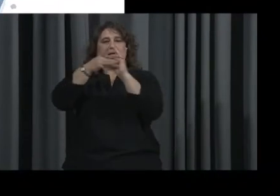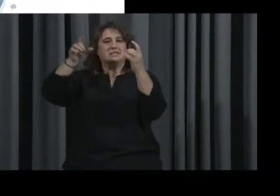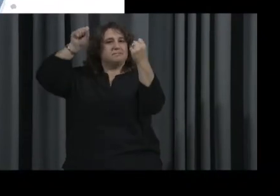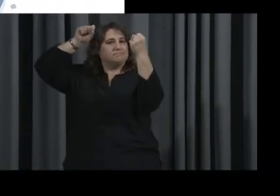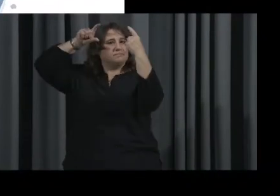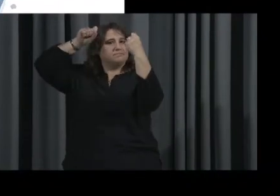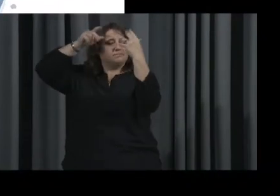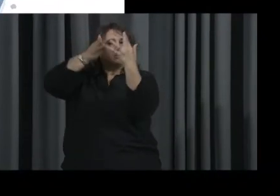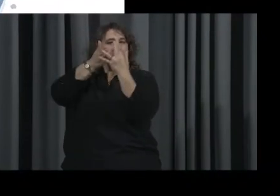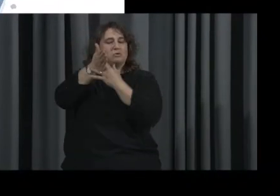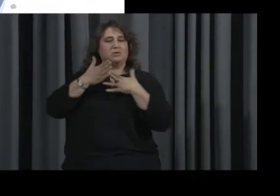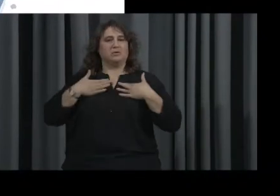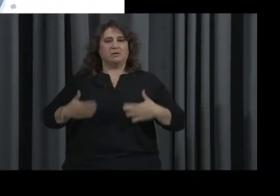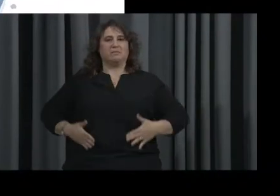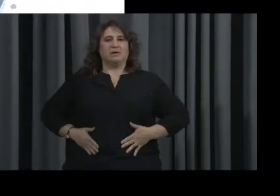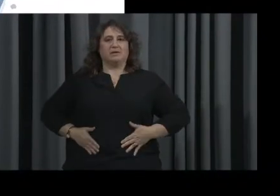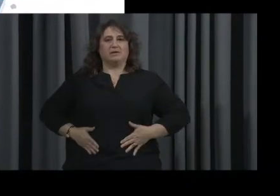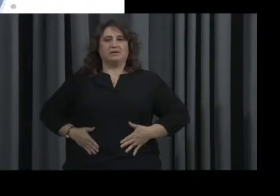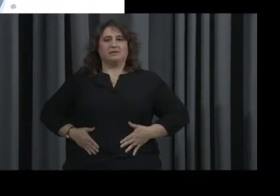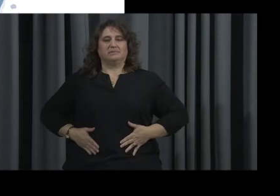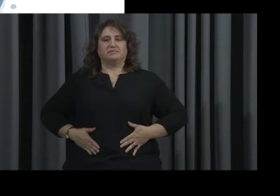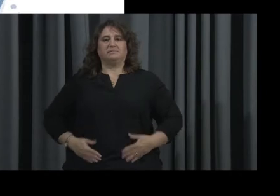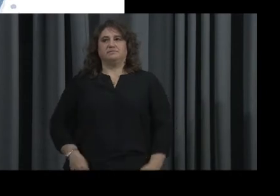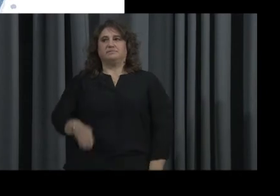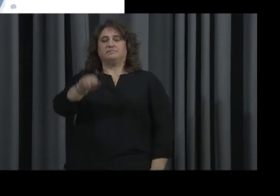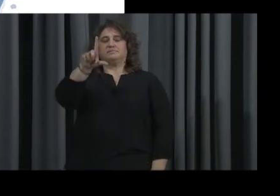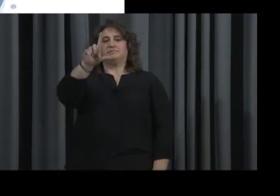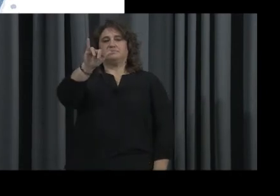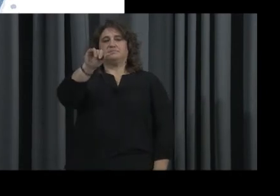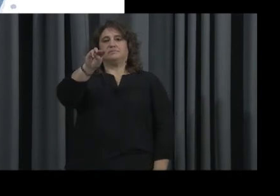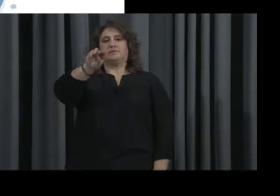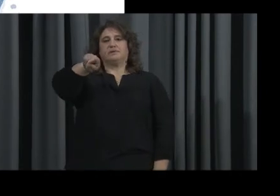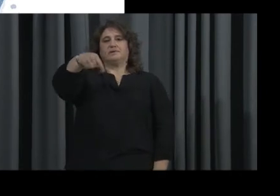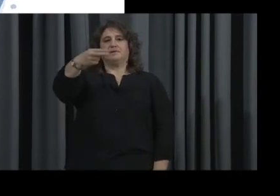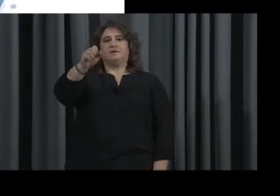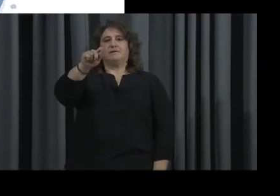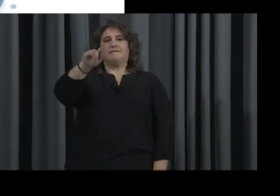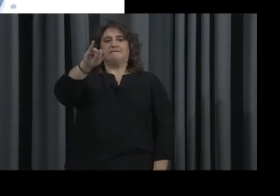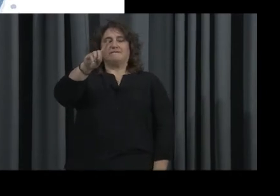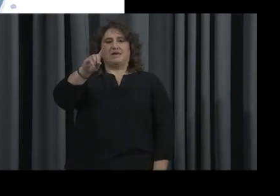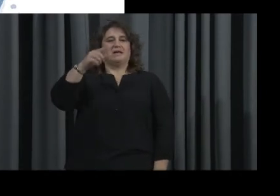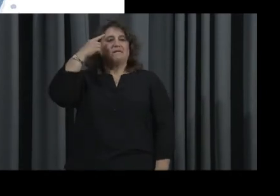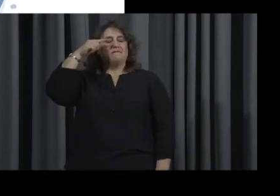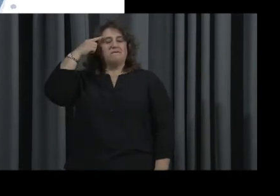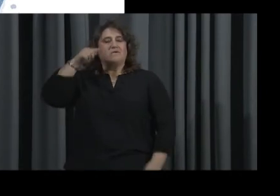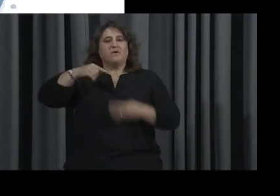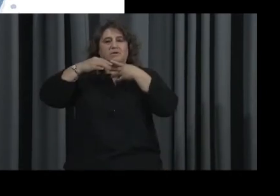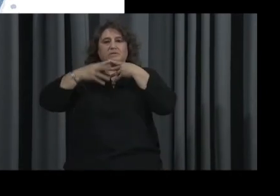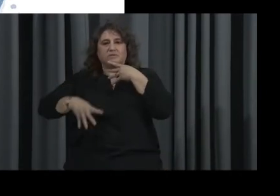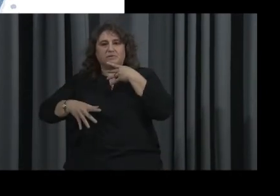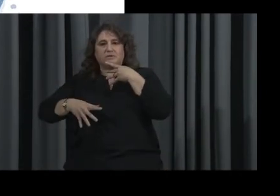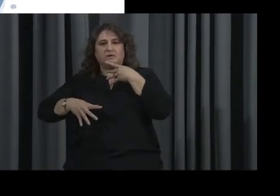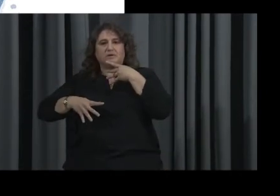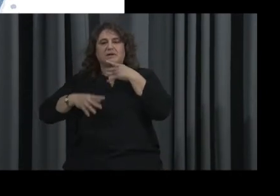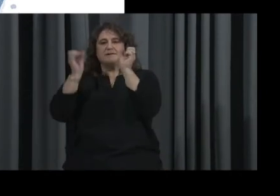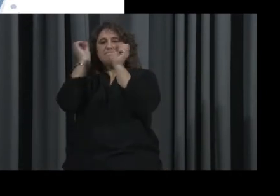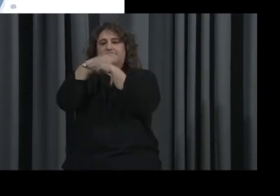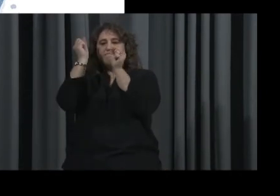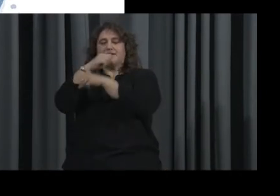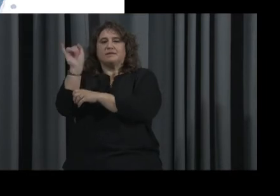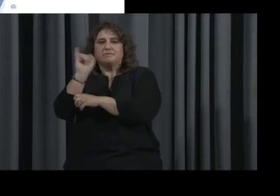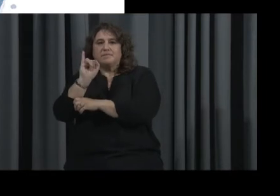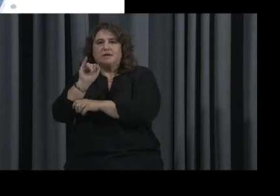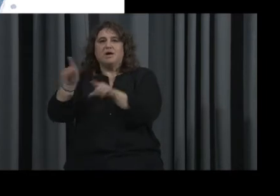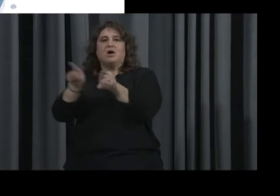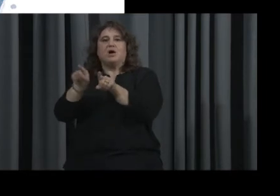And finally, our lymphatic system manages the fluids in our body, fights infection, and absorbs